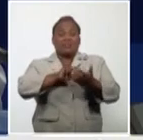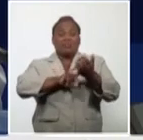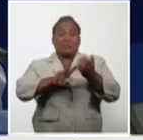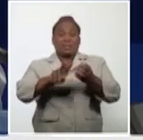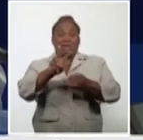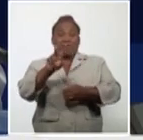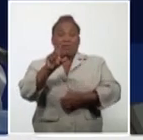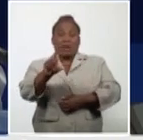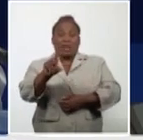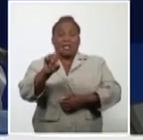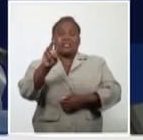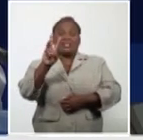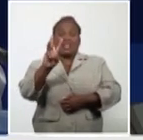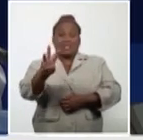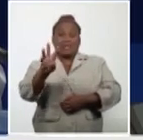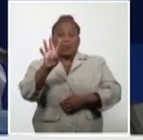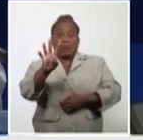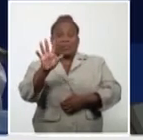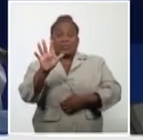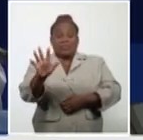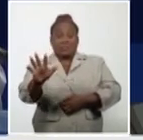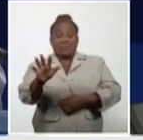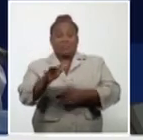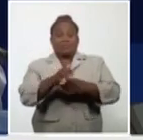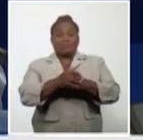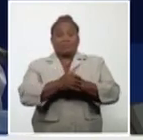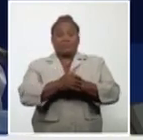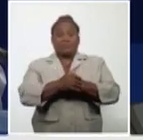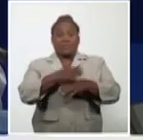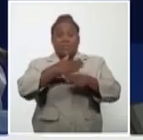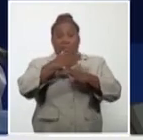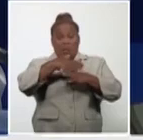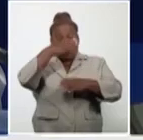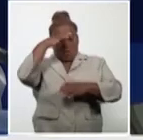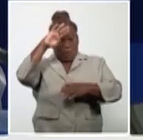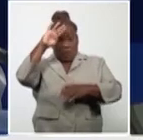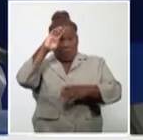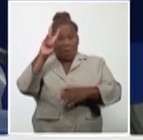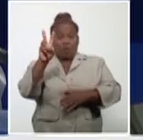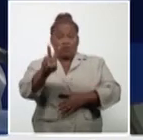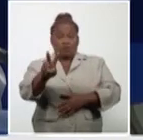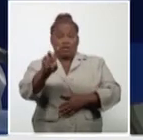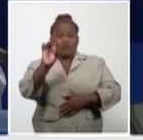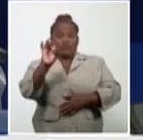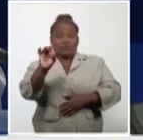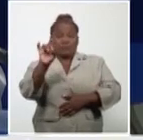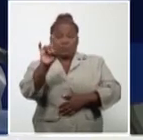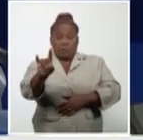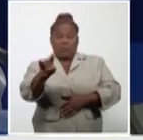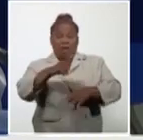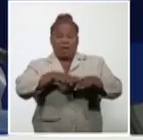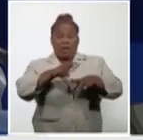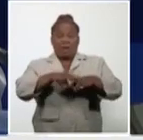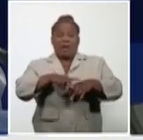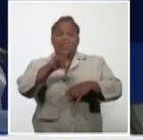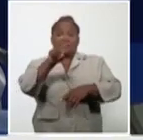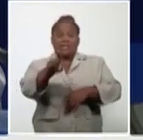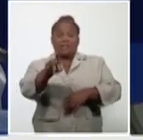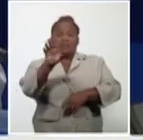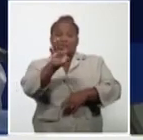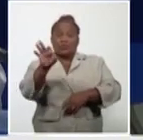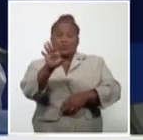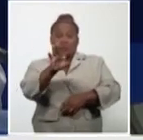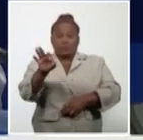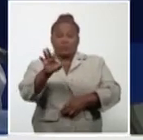Molecular Biology Center of Villa Clara, 345. In Santiago de Cuba, 279. In Havana,